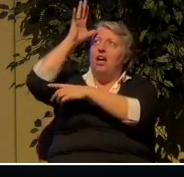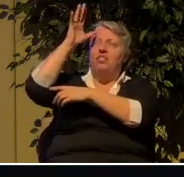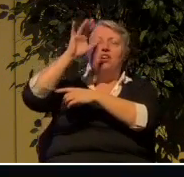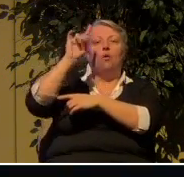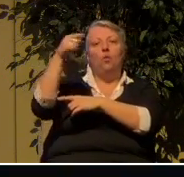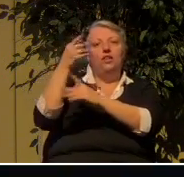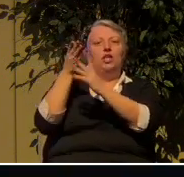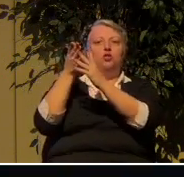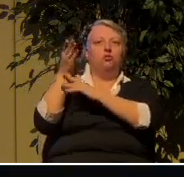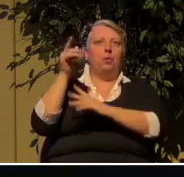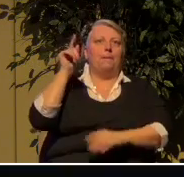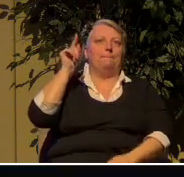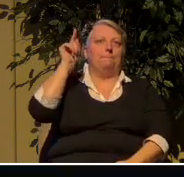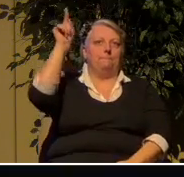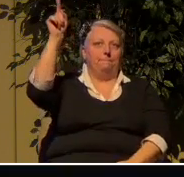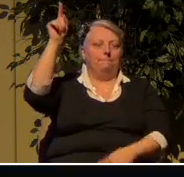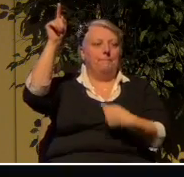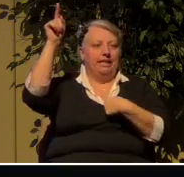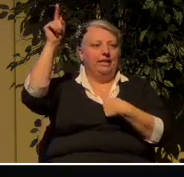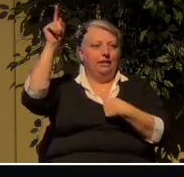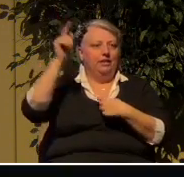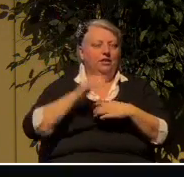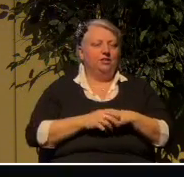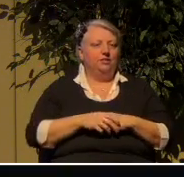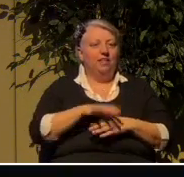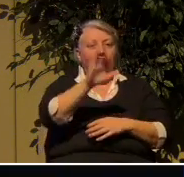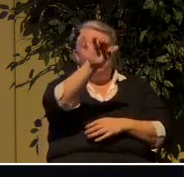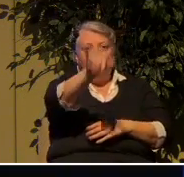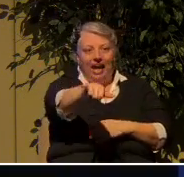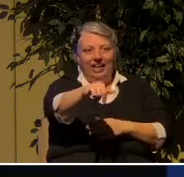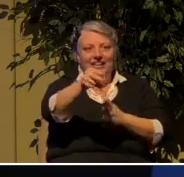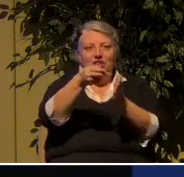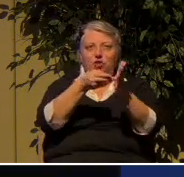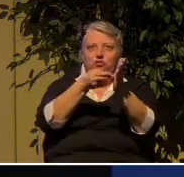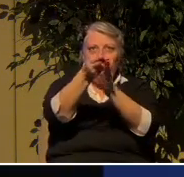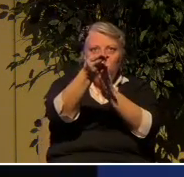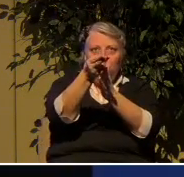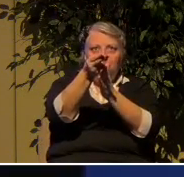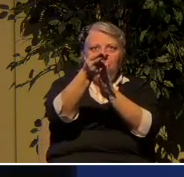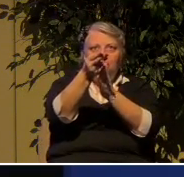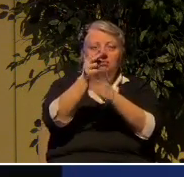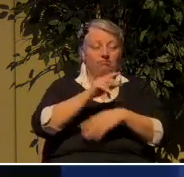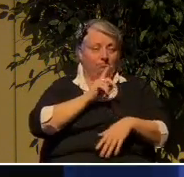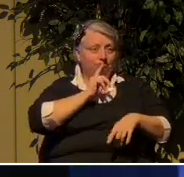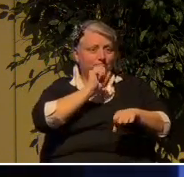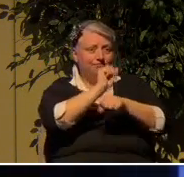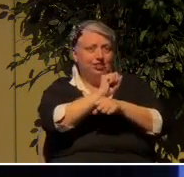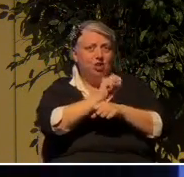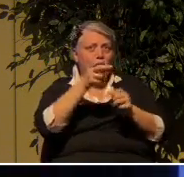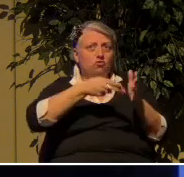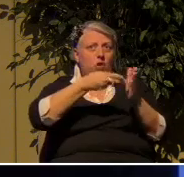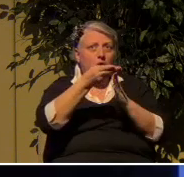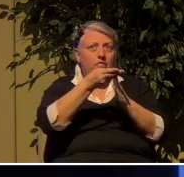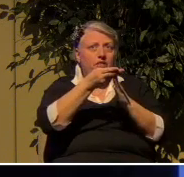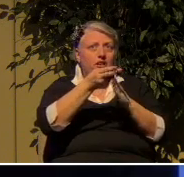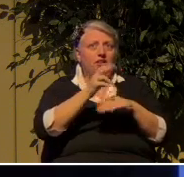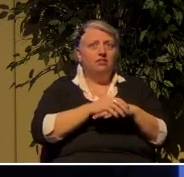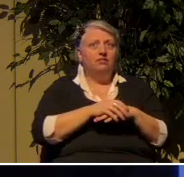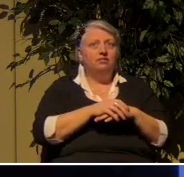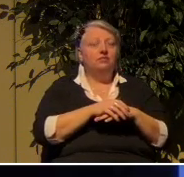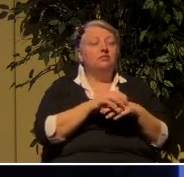me. That is the truth. So there is truth, but not only is the truth,